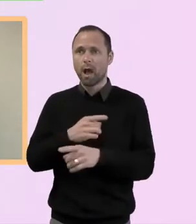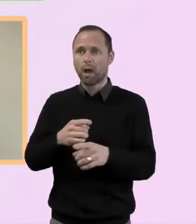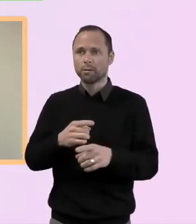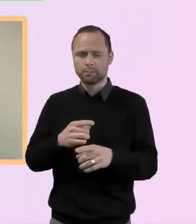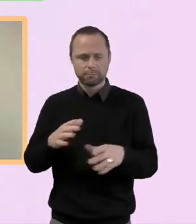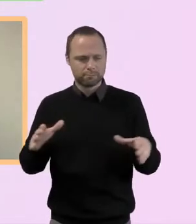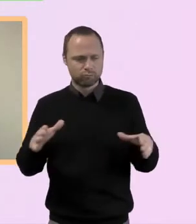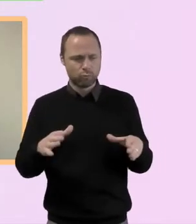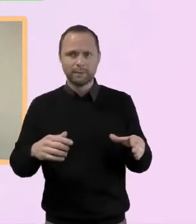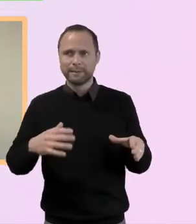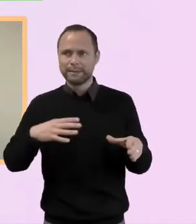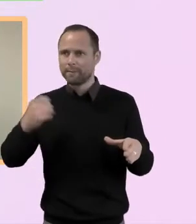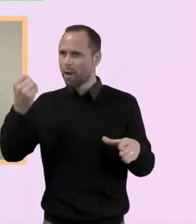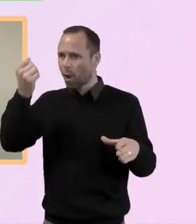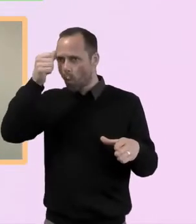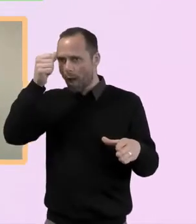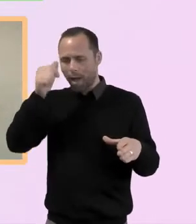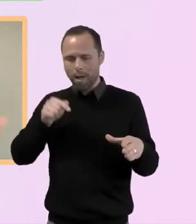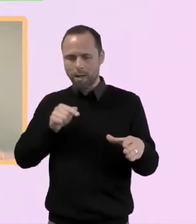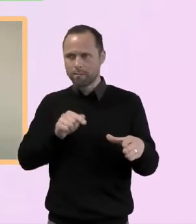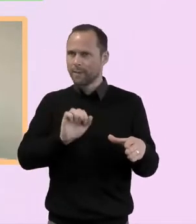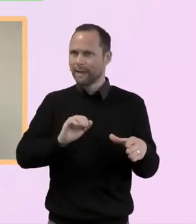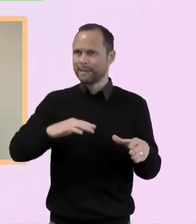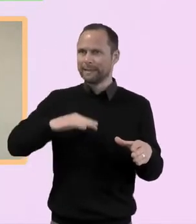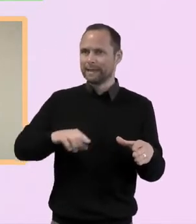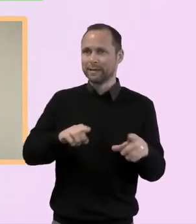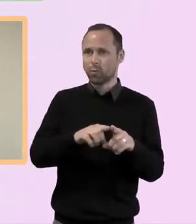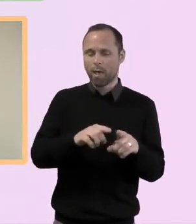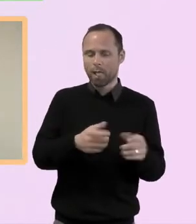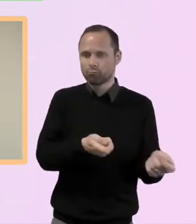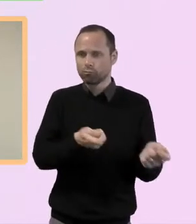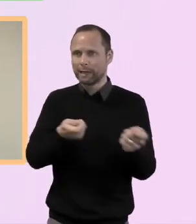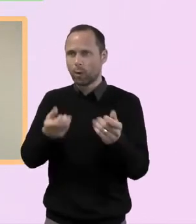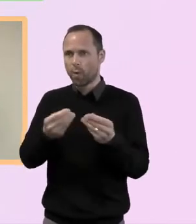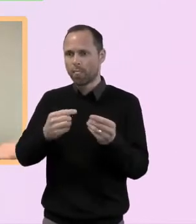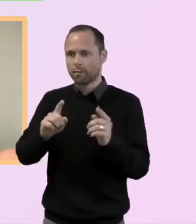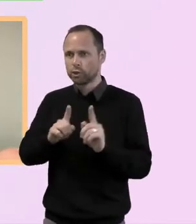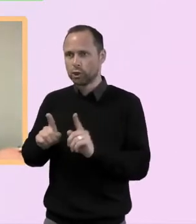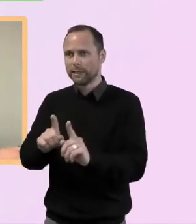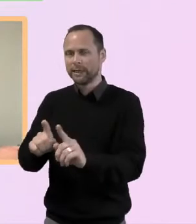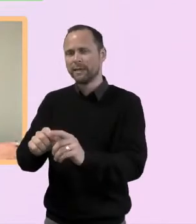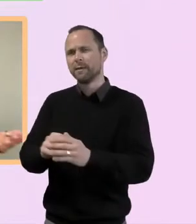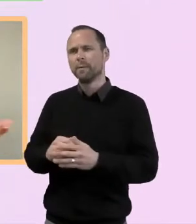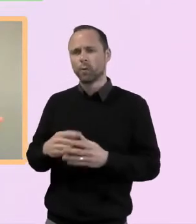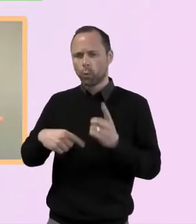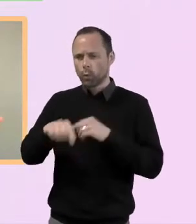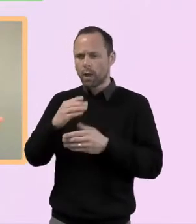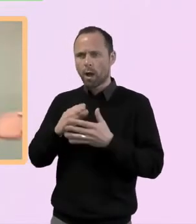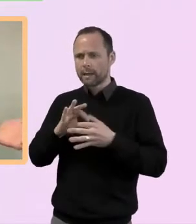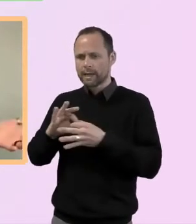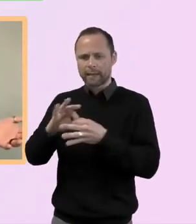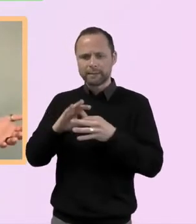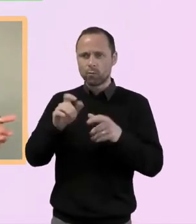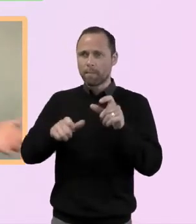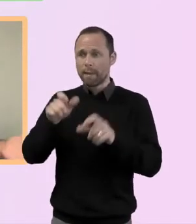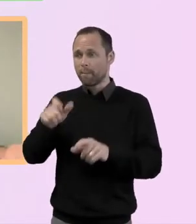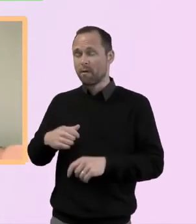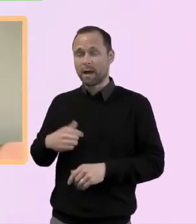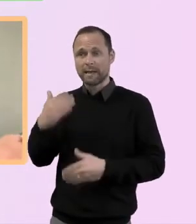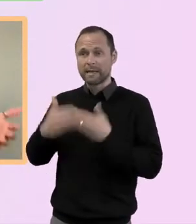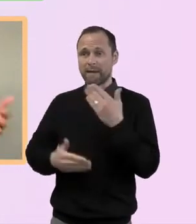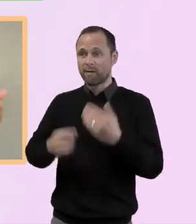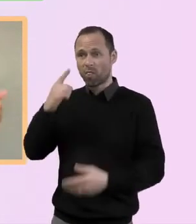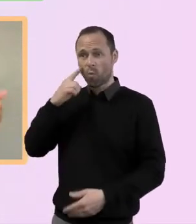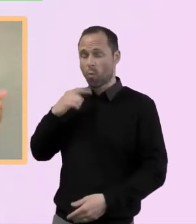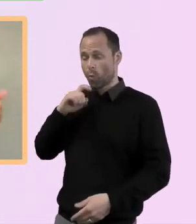bring them with us, 100% true. But we also, at least our experience has been, we've connected with people that we had never connected with